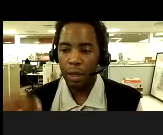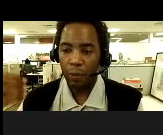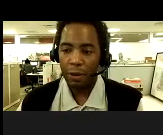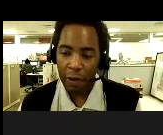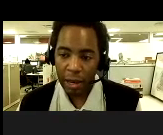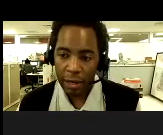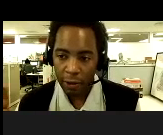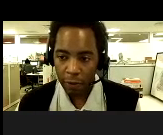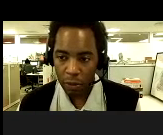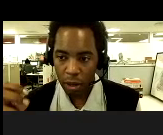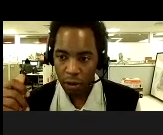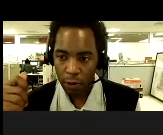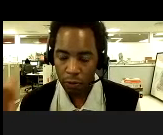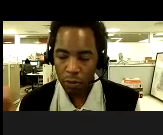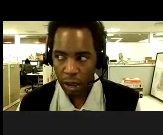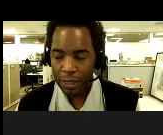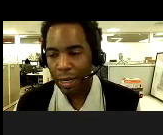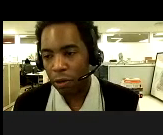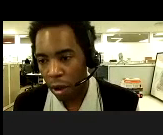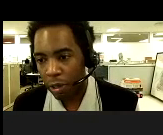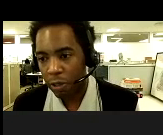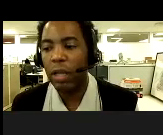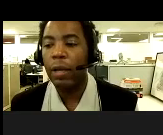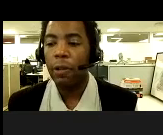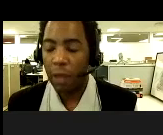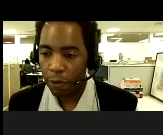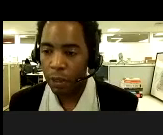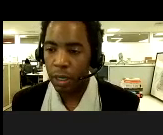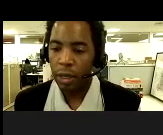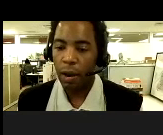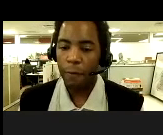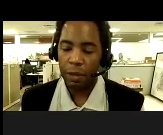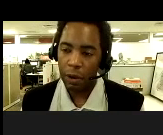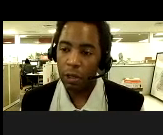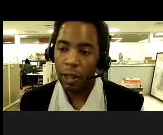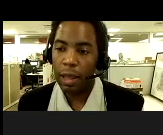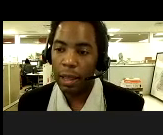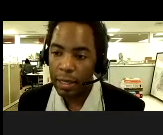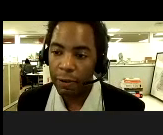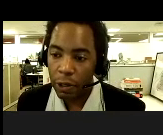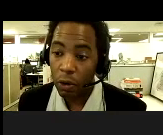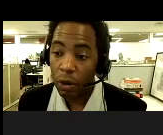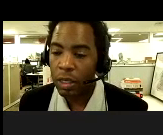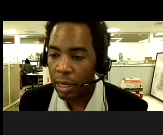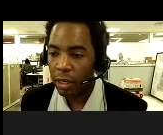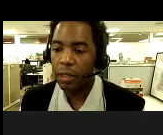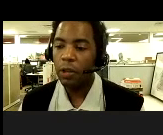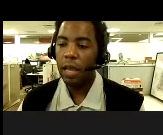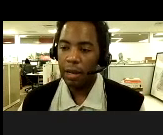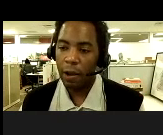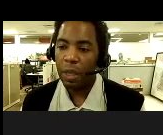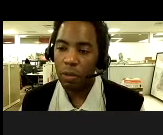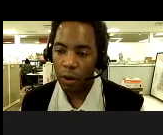Um, we can find the, the, the virus in the droplets, but thankfully, um, this virus is a lot less efficient or contagious